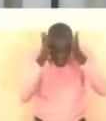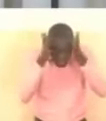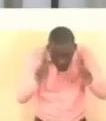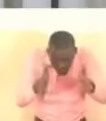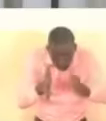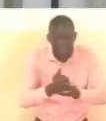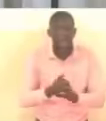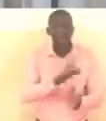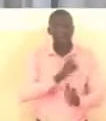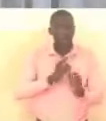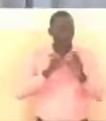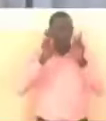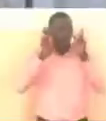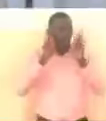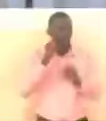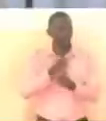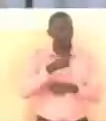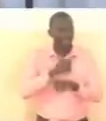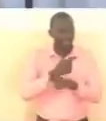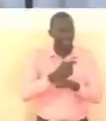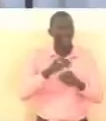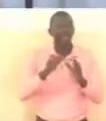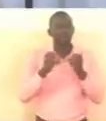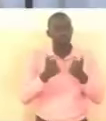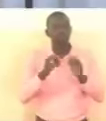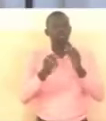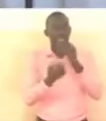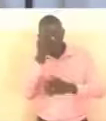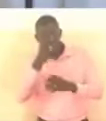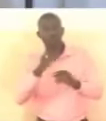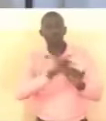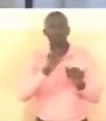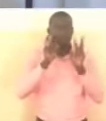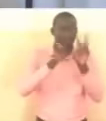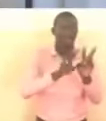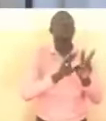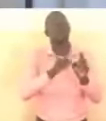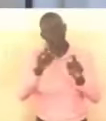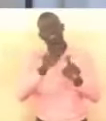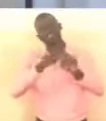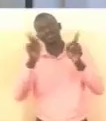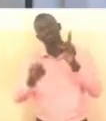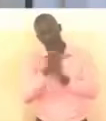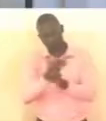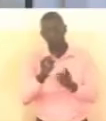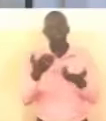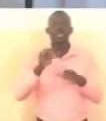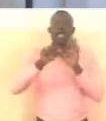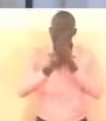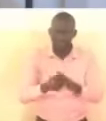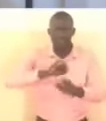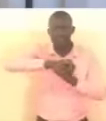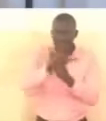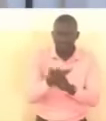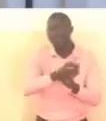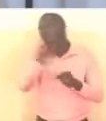focus we hope to make the economy robust enough to withstand unforeseen circumstances such as